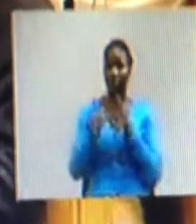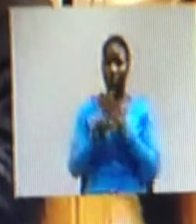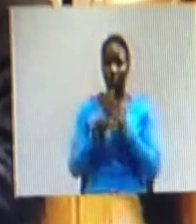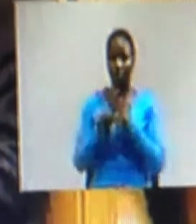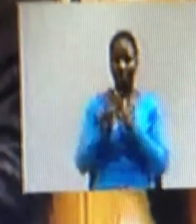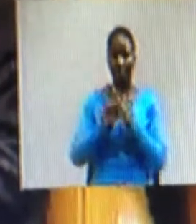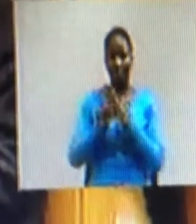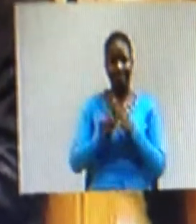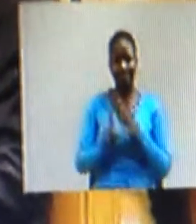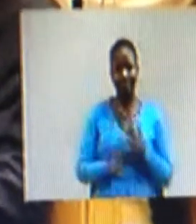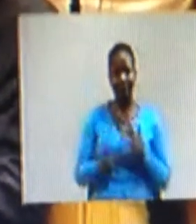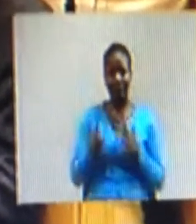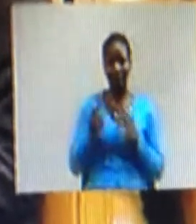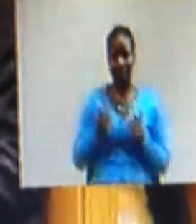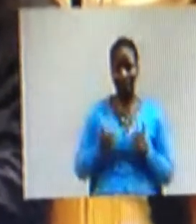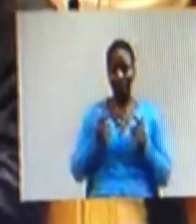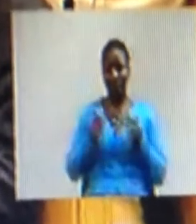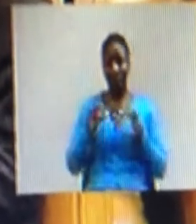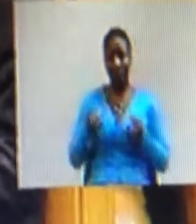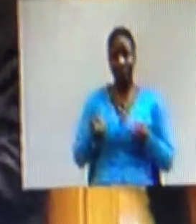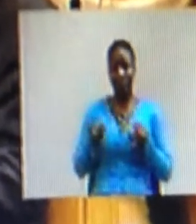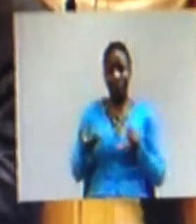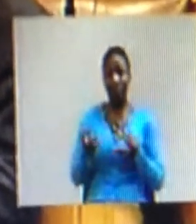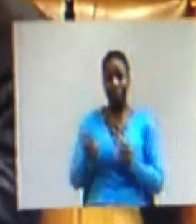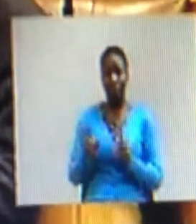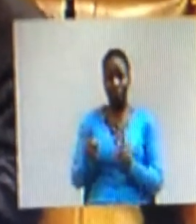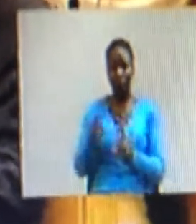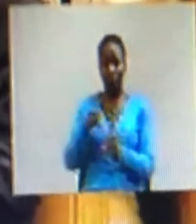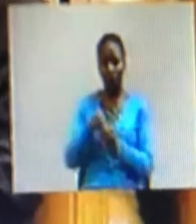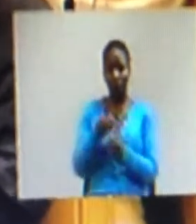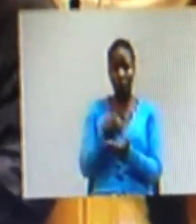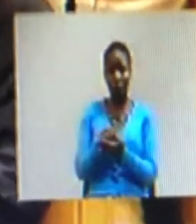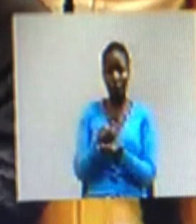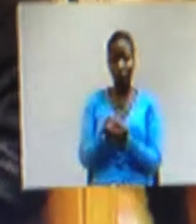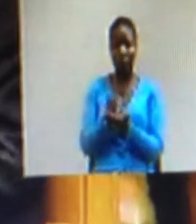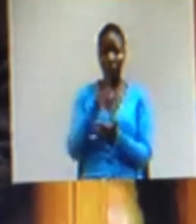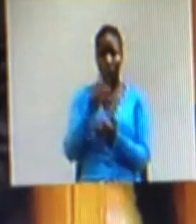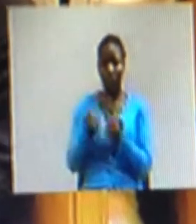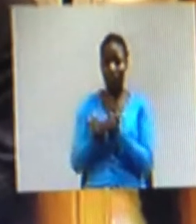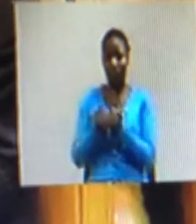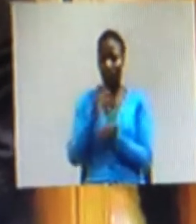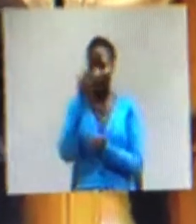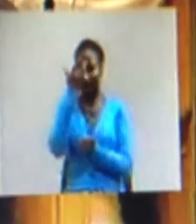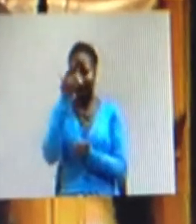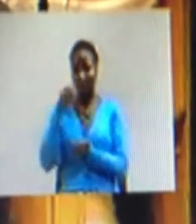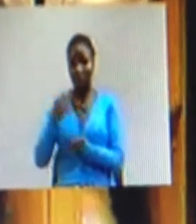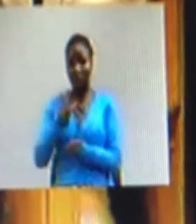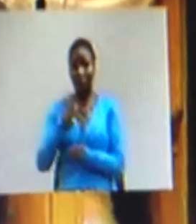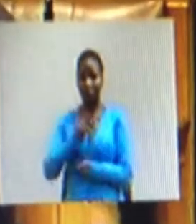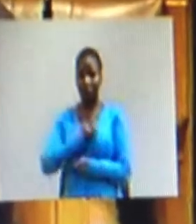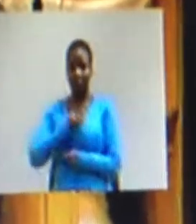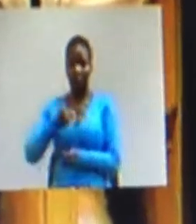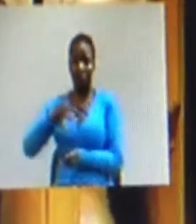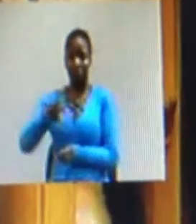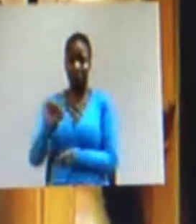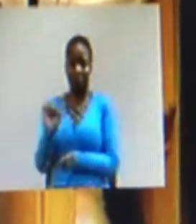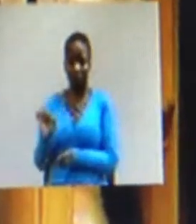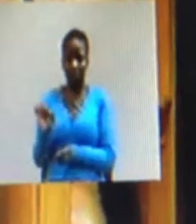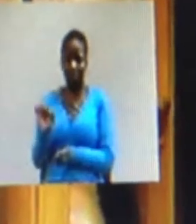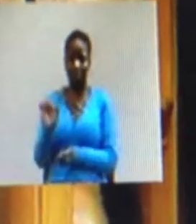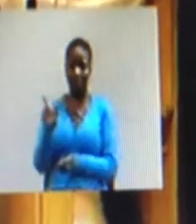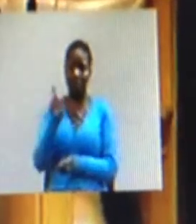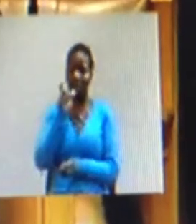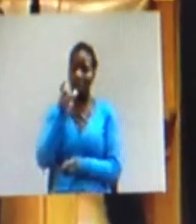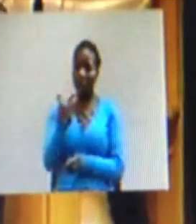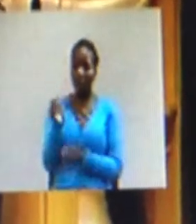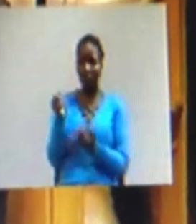a citizen's life chances economically and otherwise is in favor of Indians in KZN in particular. This assertion